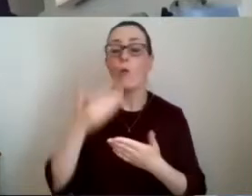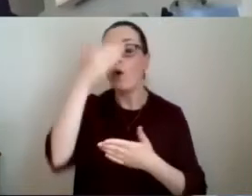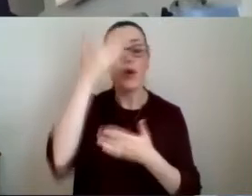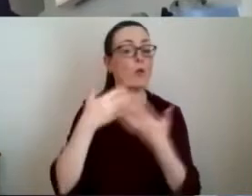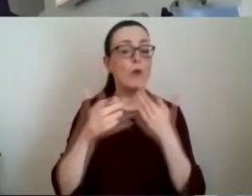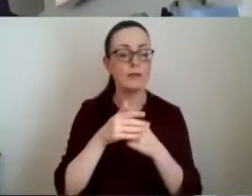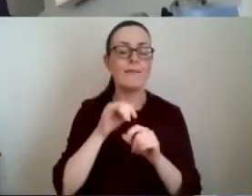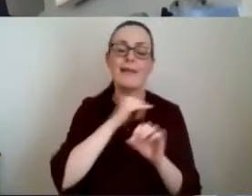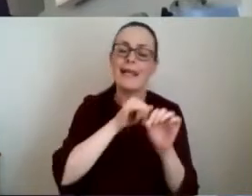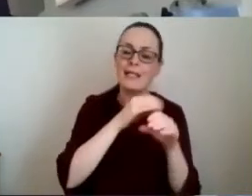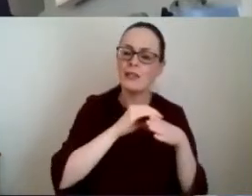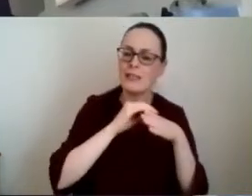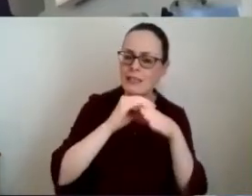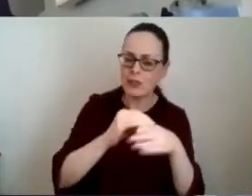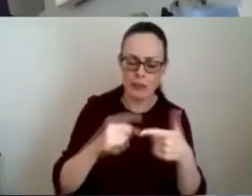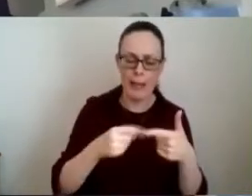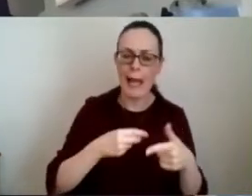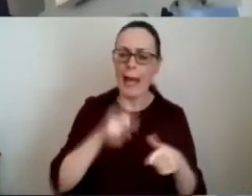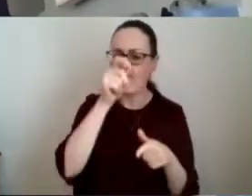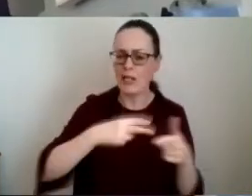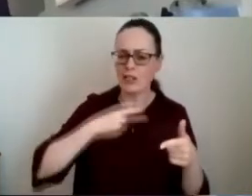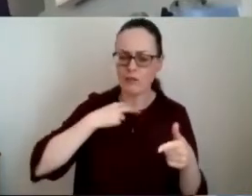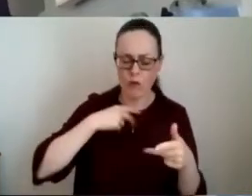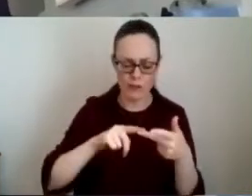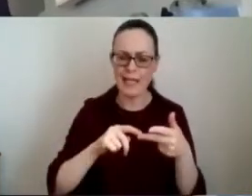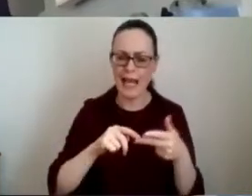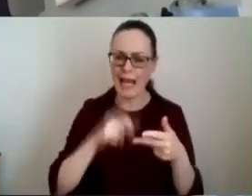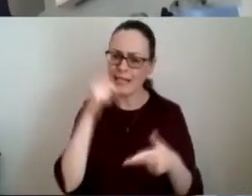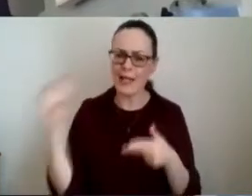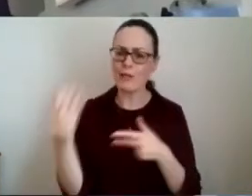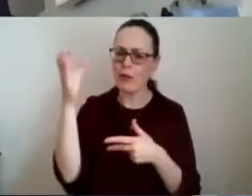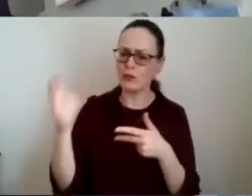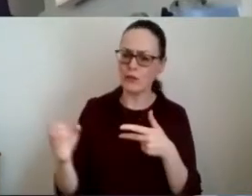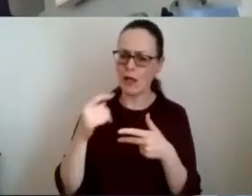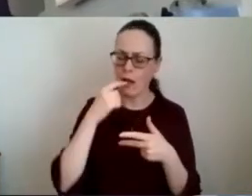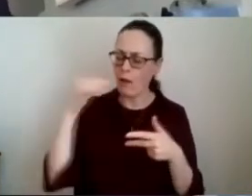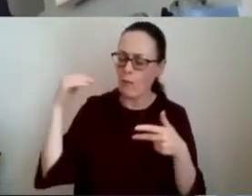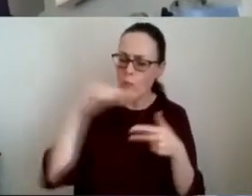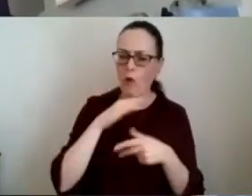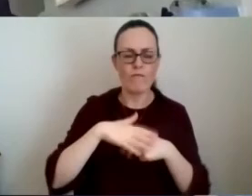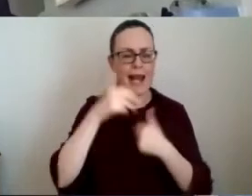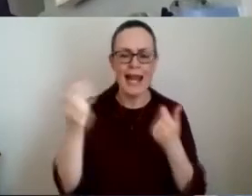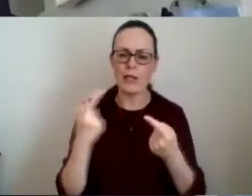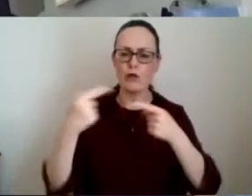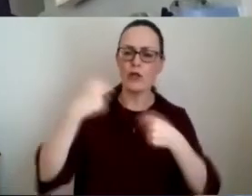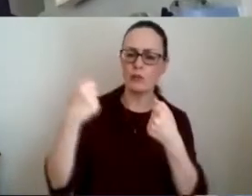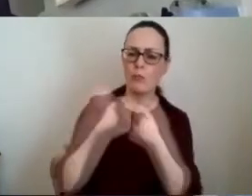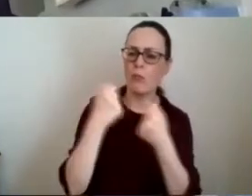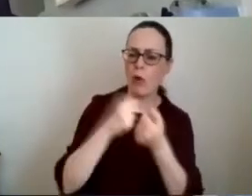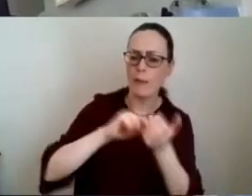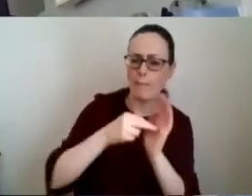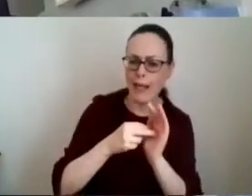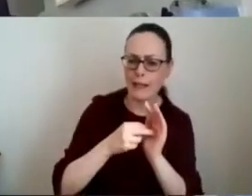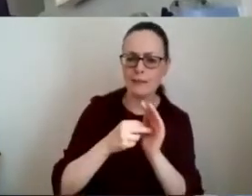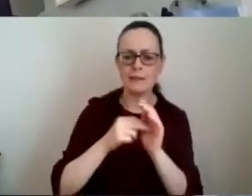leadership patient's voices and an independent chair are vital in any complex cross-border initiative to provide challenge